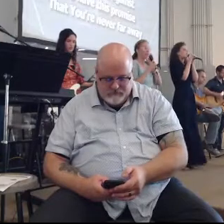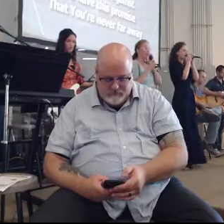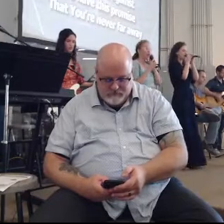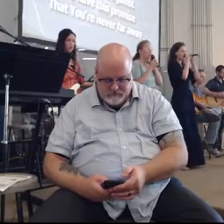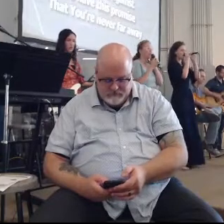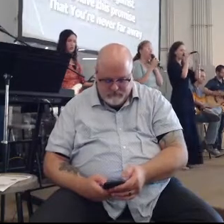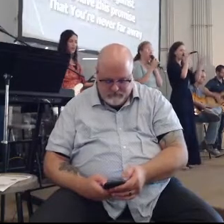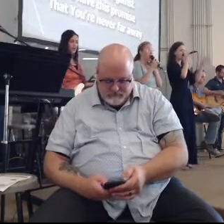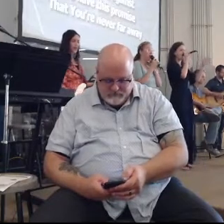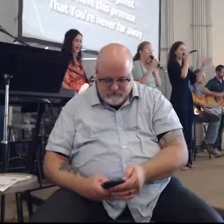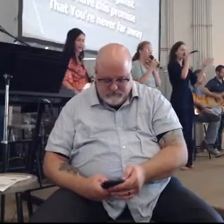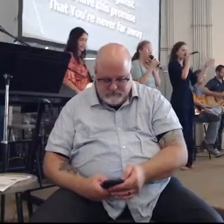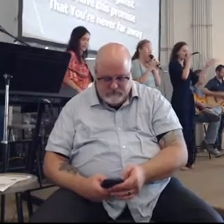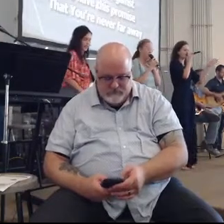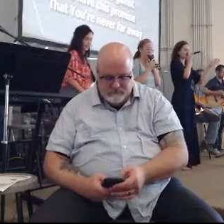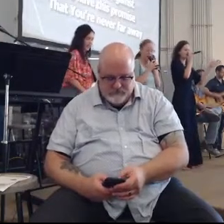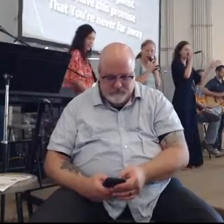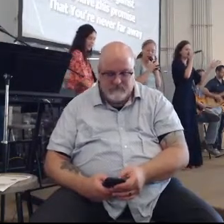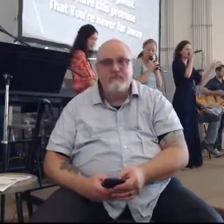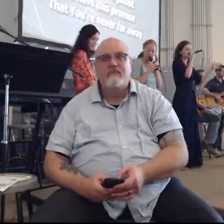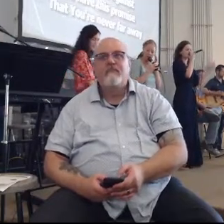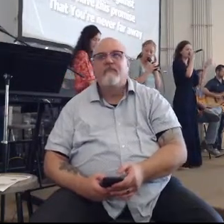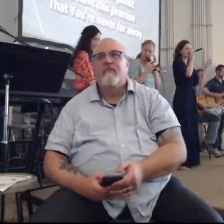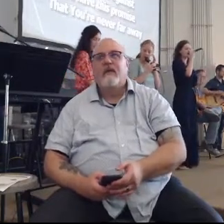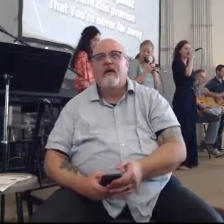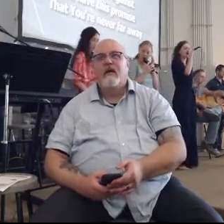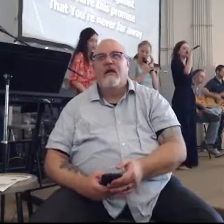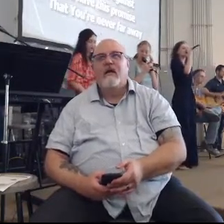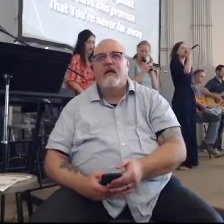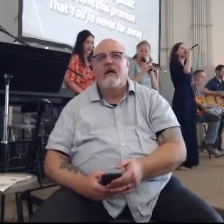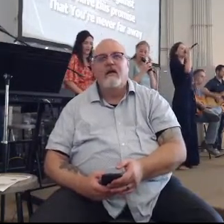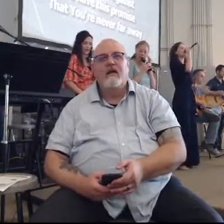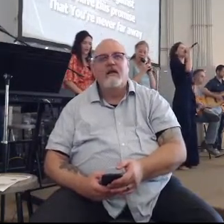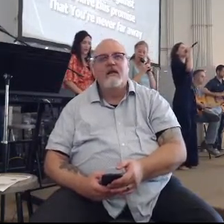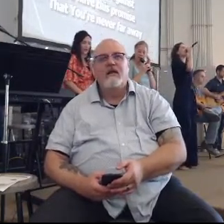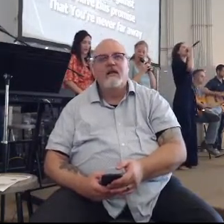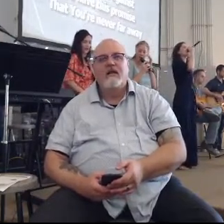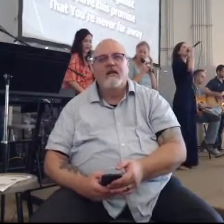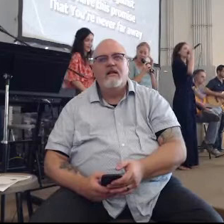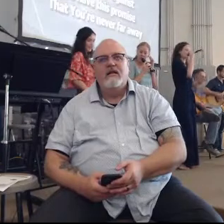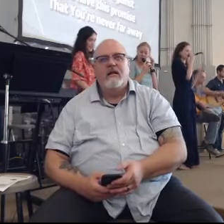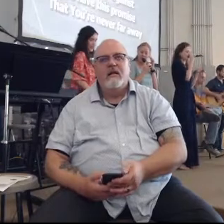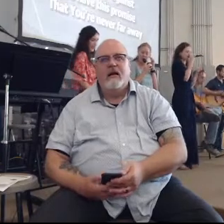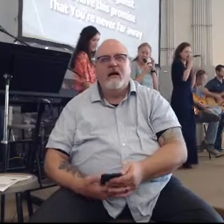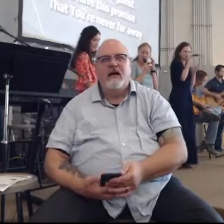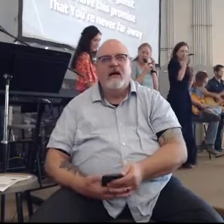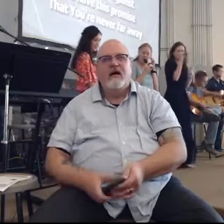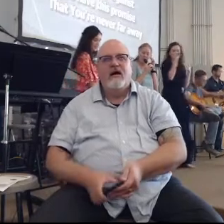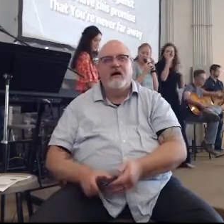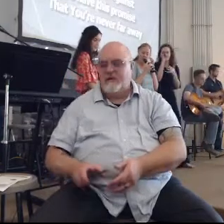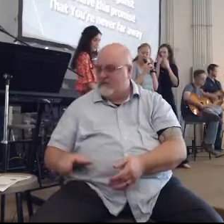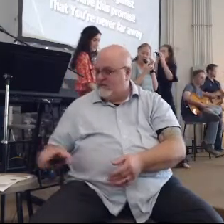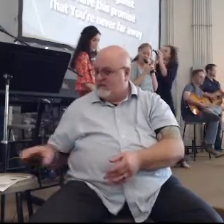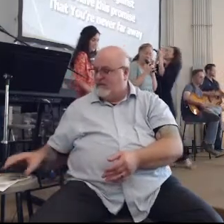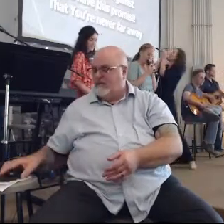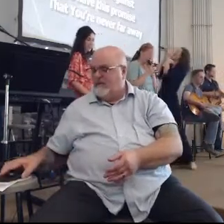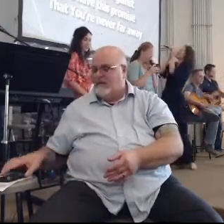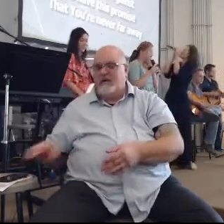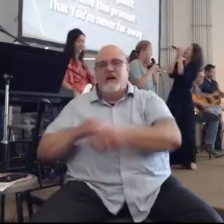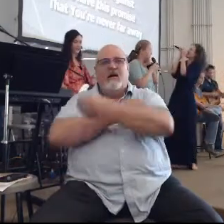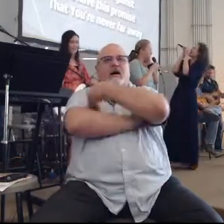Who battles behind us Who battles us You're a hero